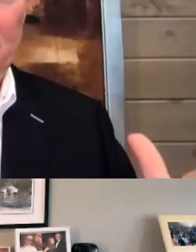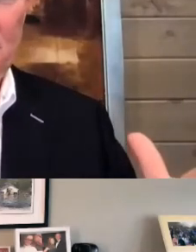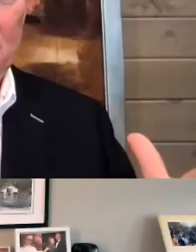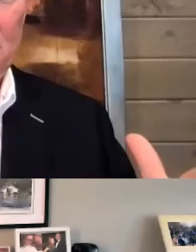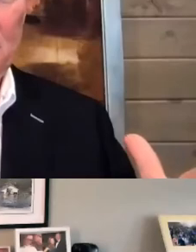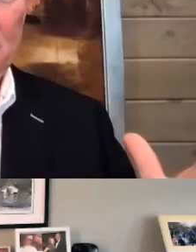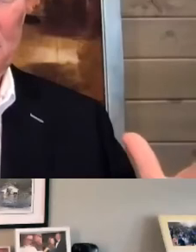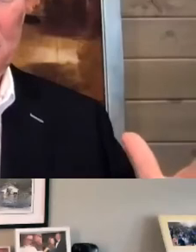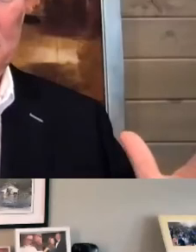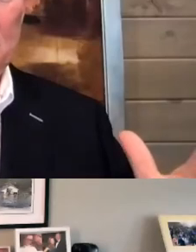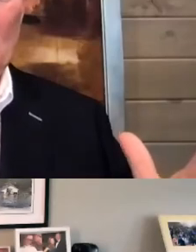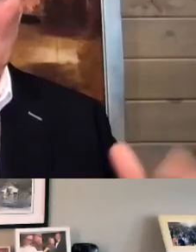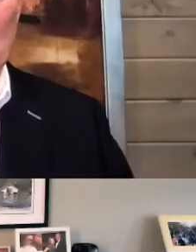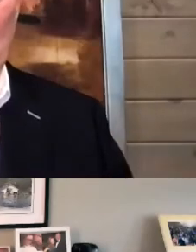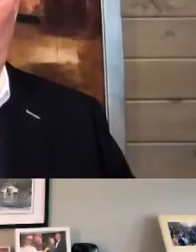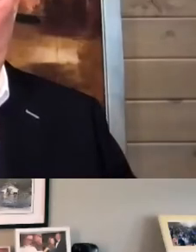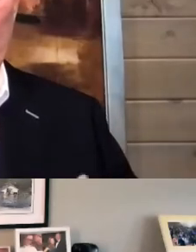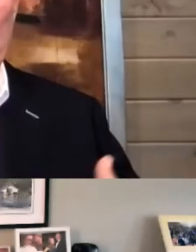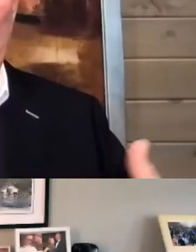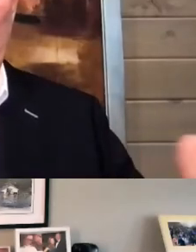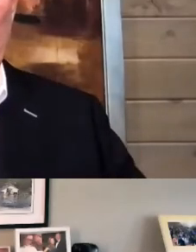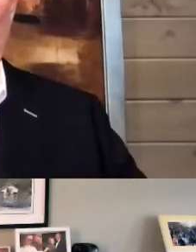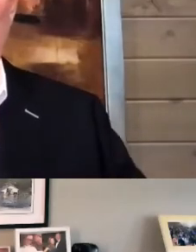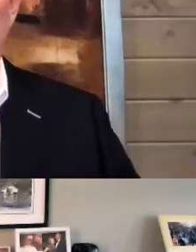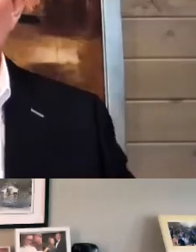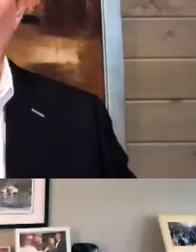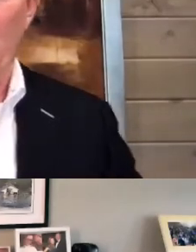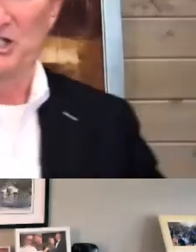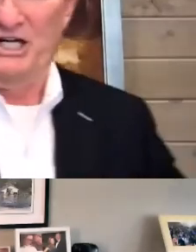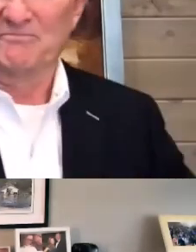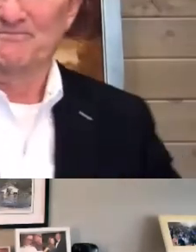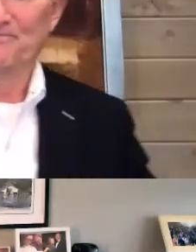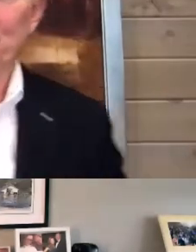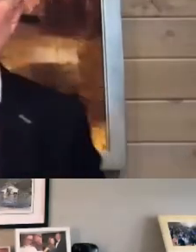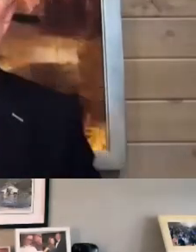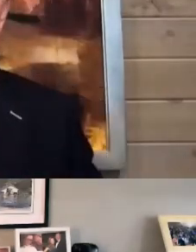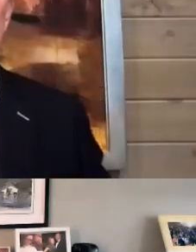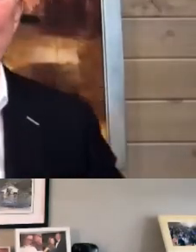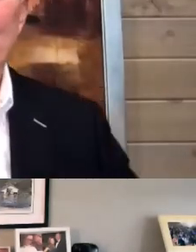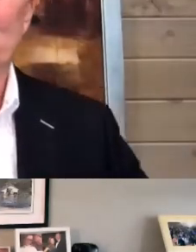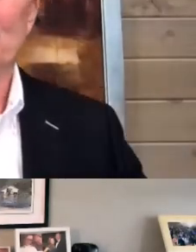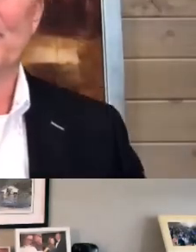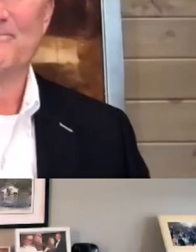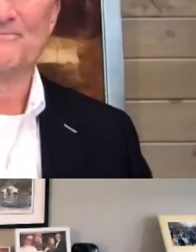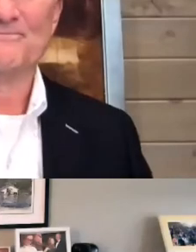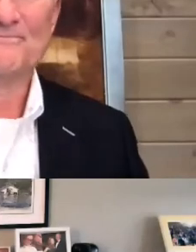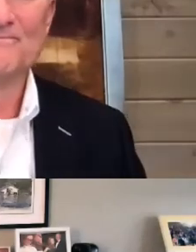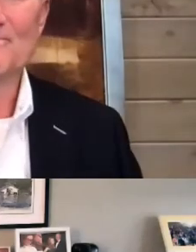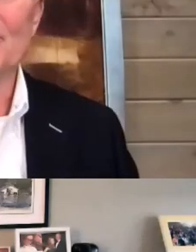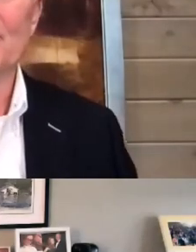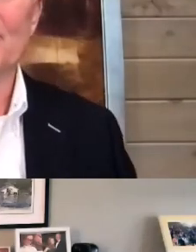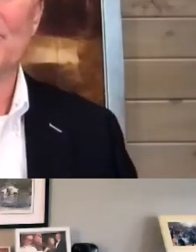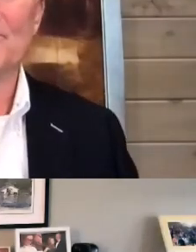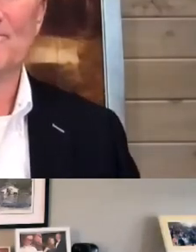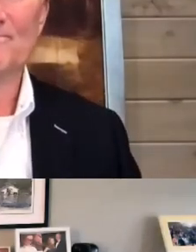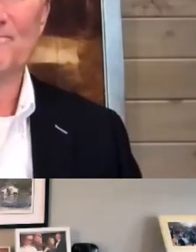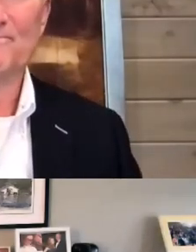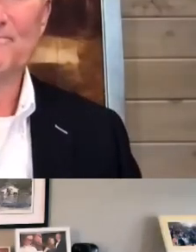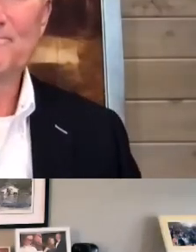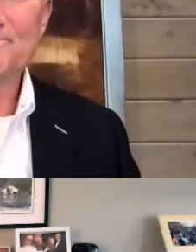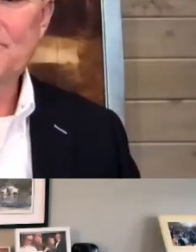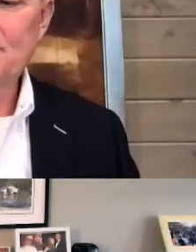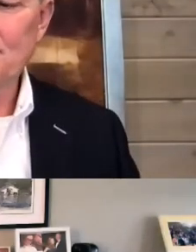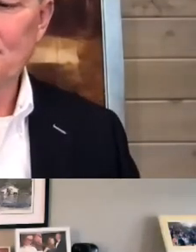worth it. Yeah. And, yeah, so go ahead, Jen. Oh, I was going to say, I think it's also important